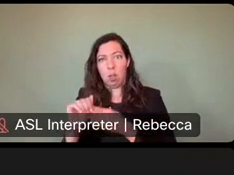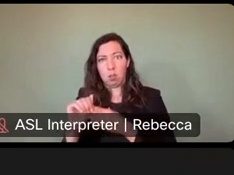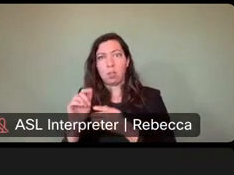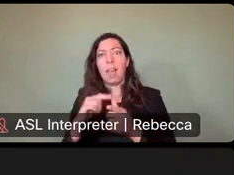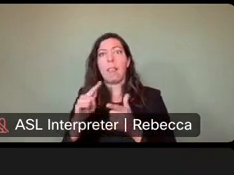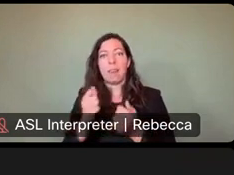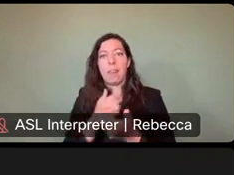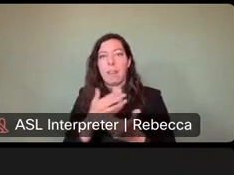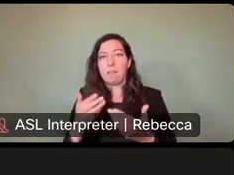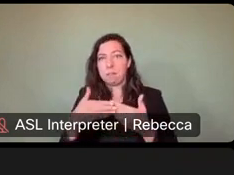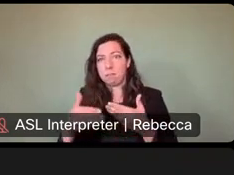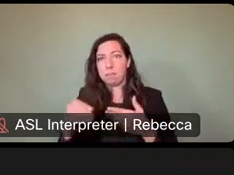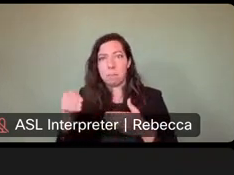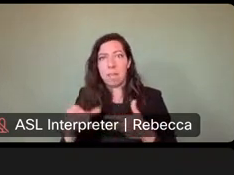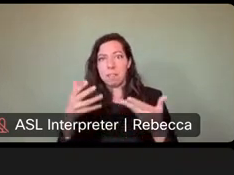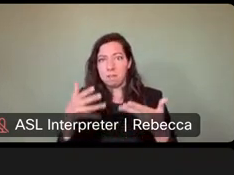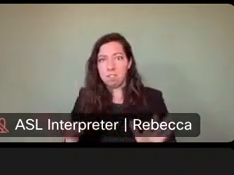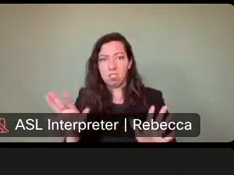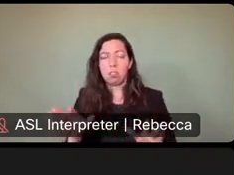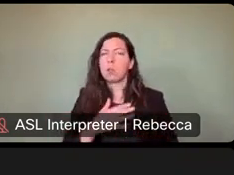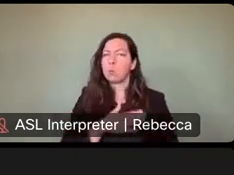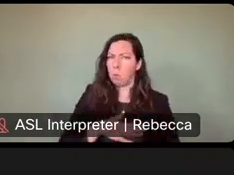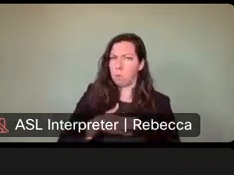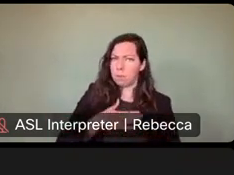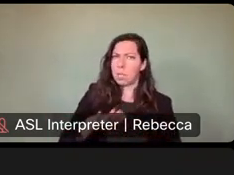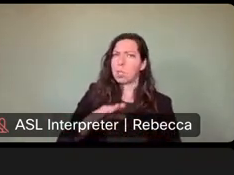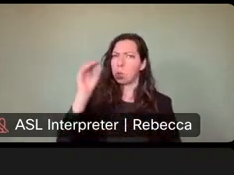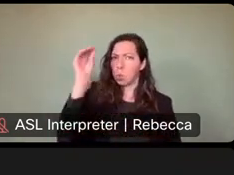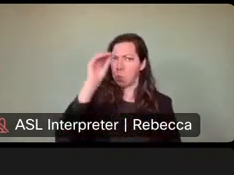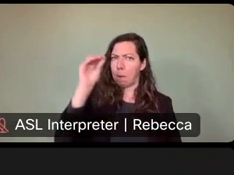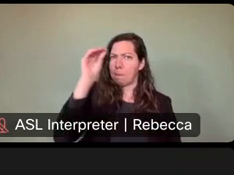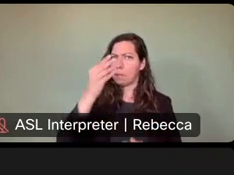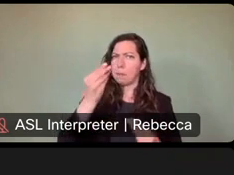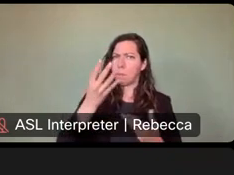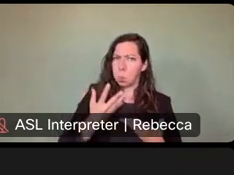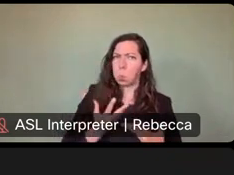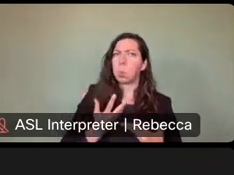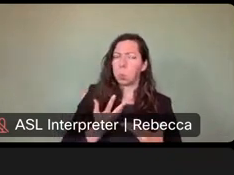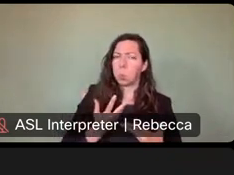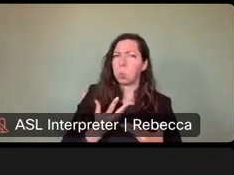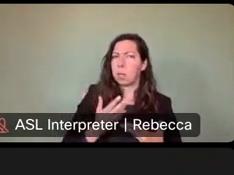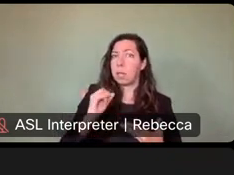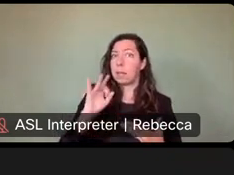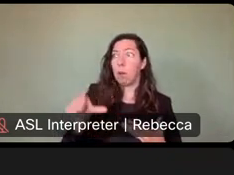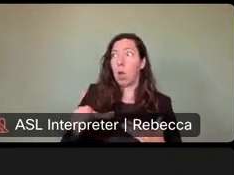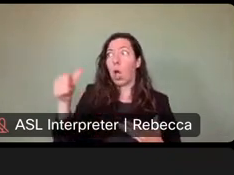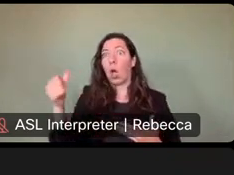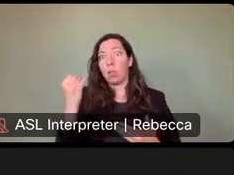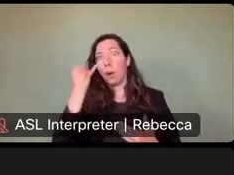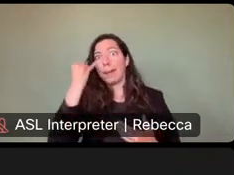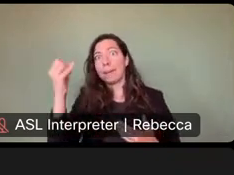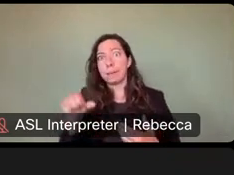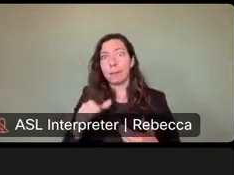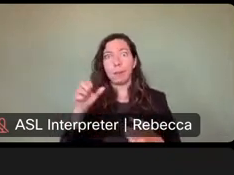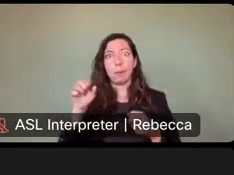much paid for. Please share us, share your thoughts with us on that. We want to know different, uh, opportunities or options and perspectives